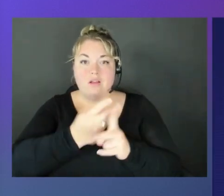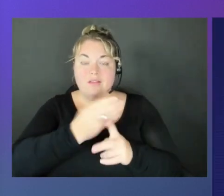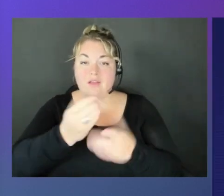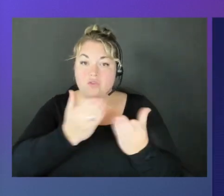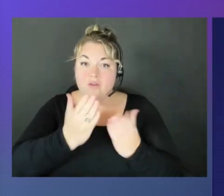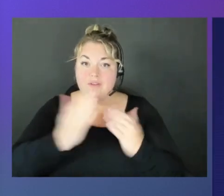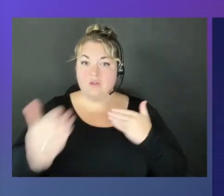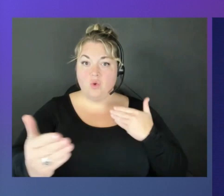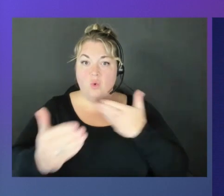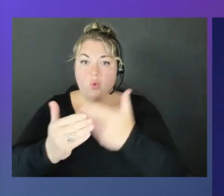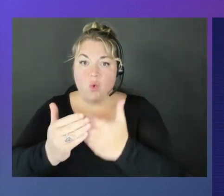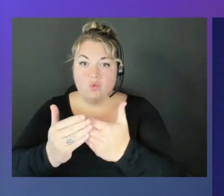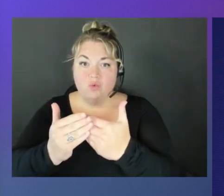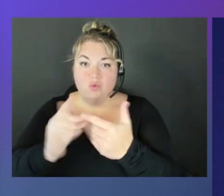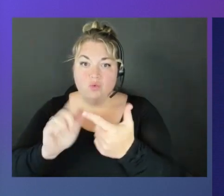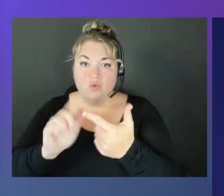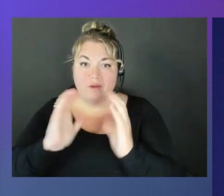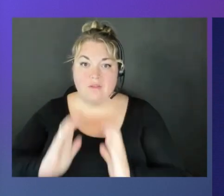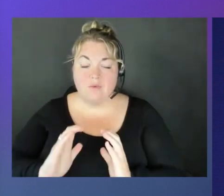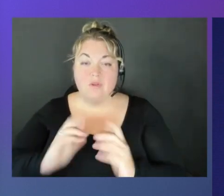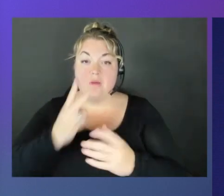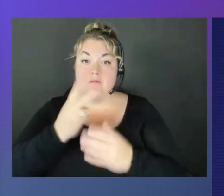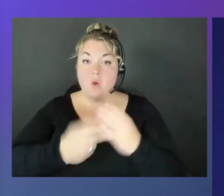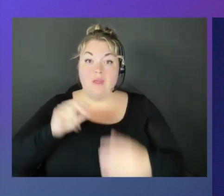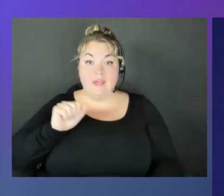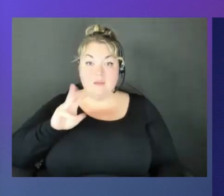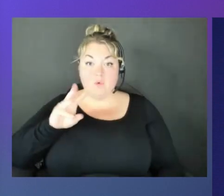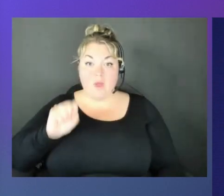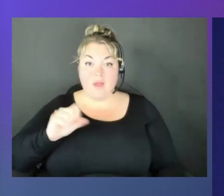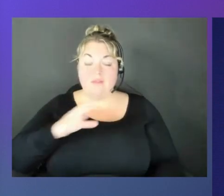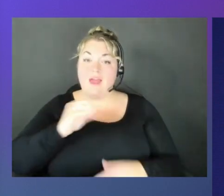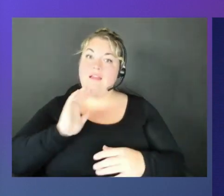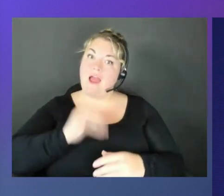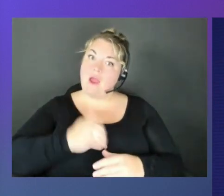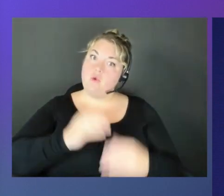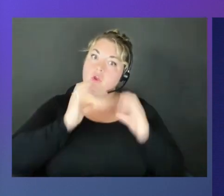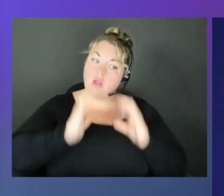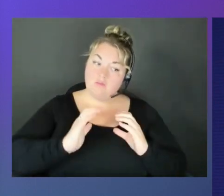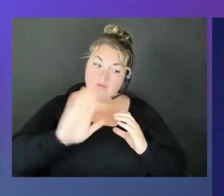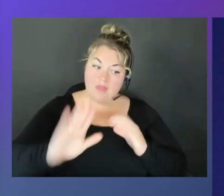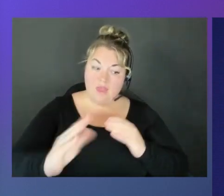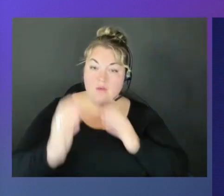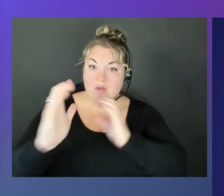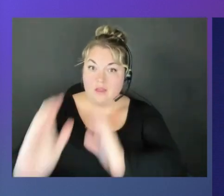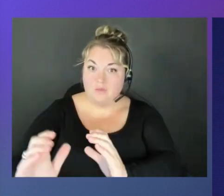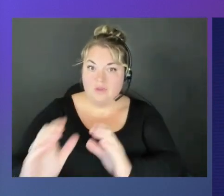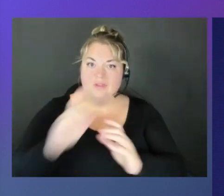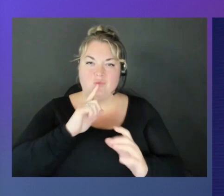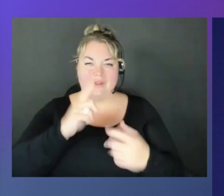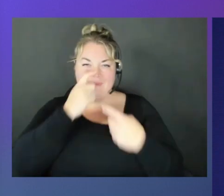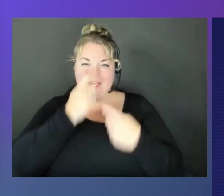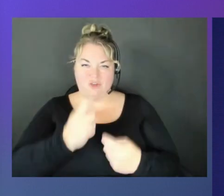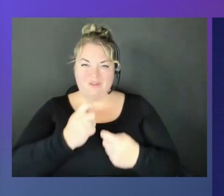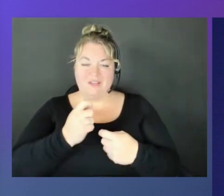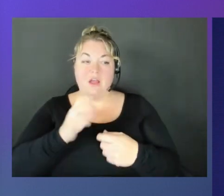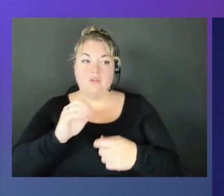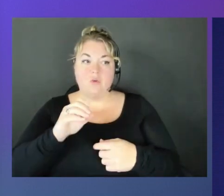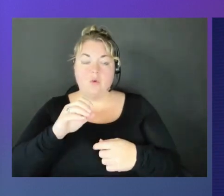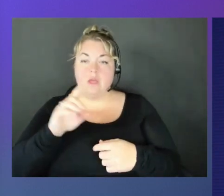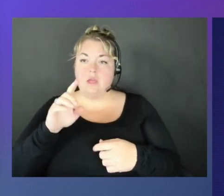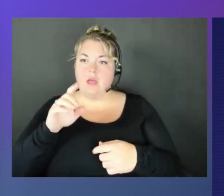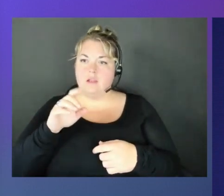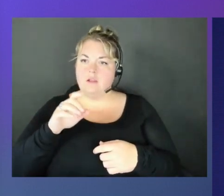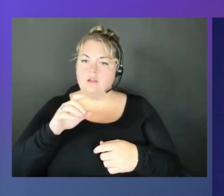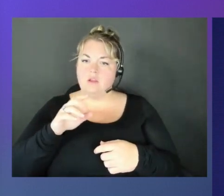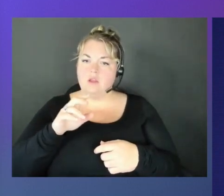customers, both AWS customers and our customers' customers. So that's been very interesting, and you had teased right before